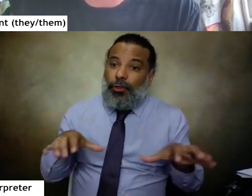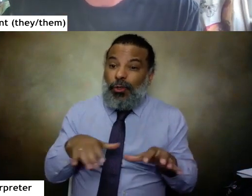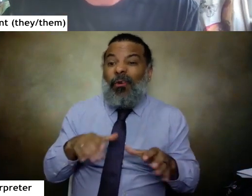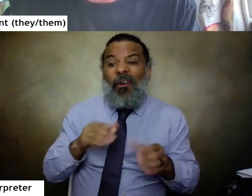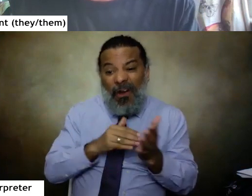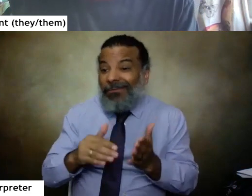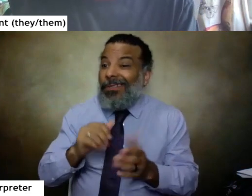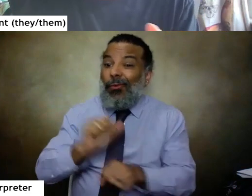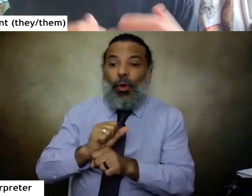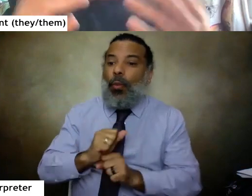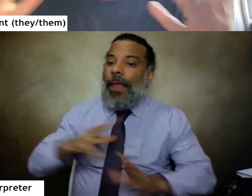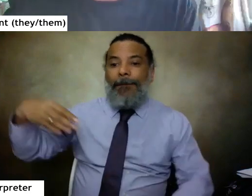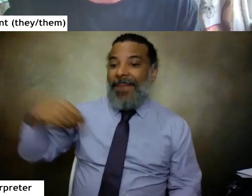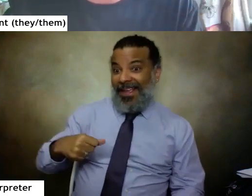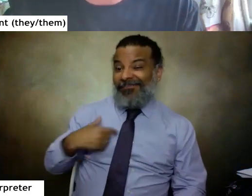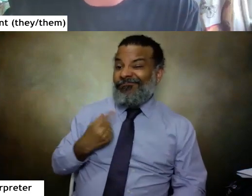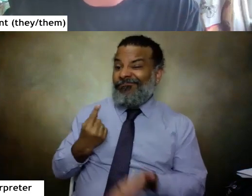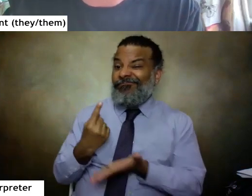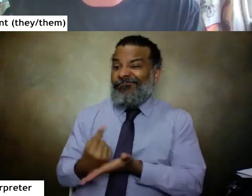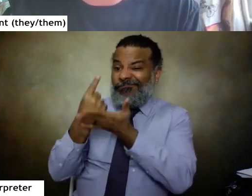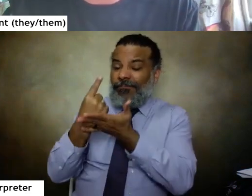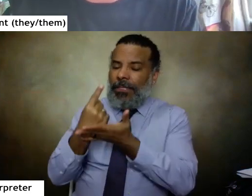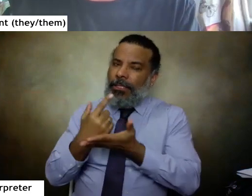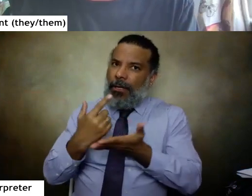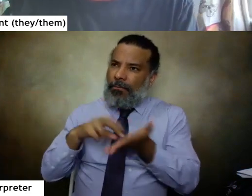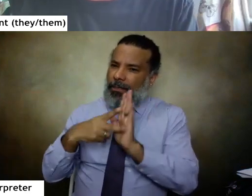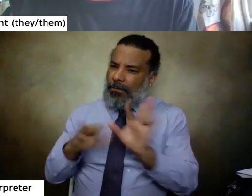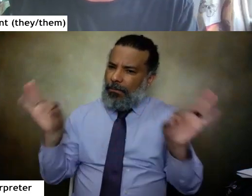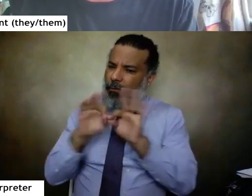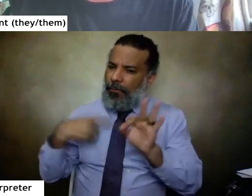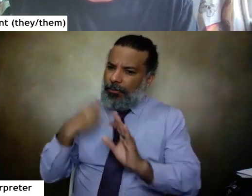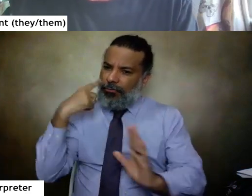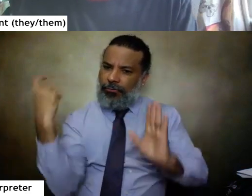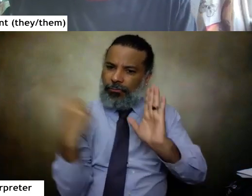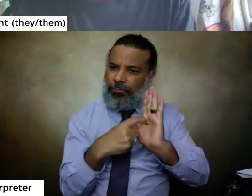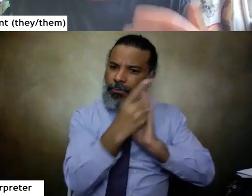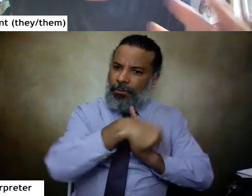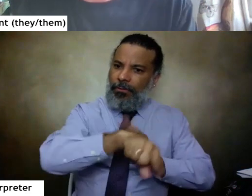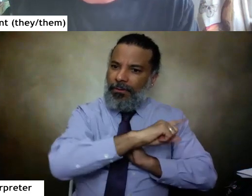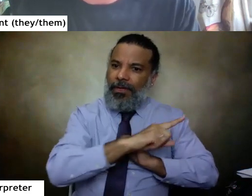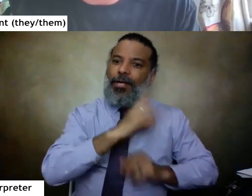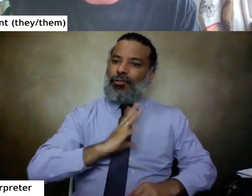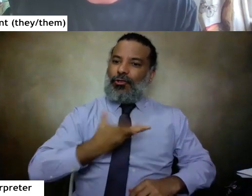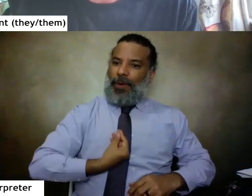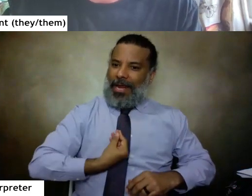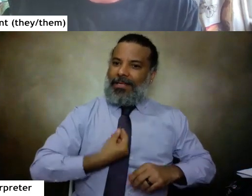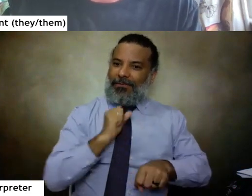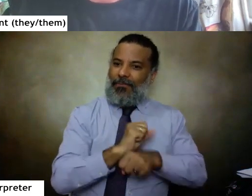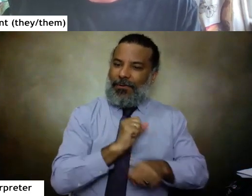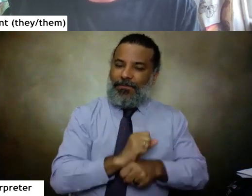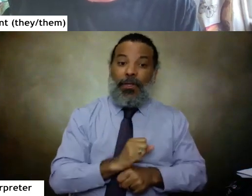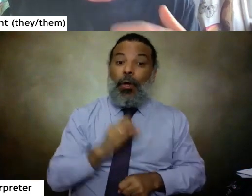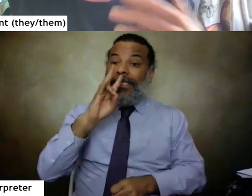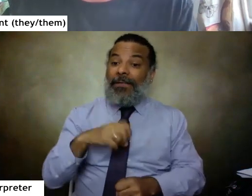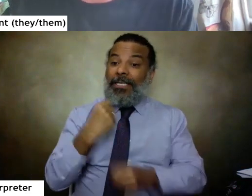work. And it pointed to a real need to support the work of trans artists of color. So seven years ago, I